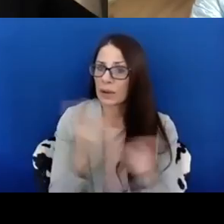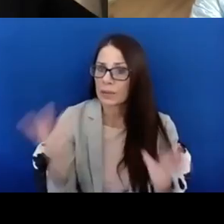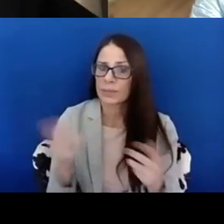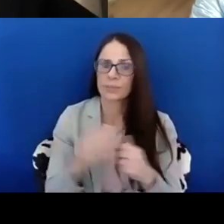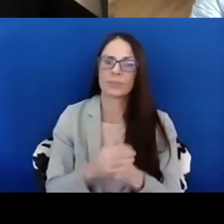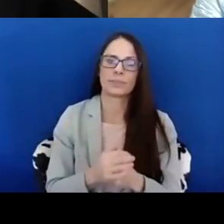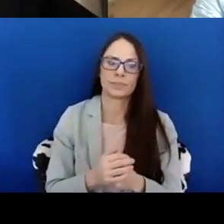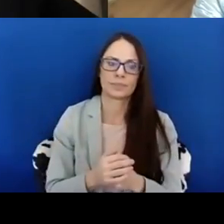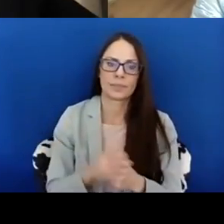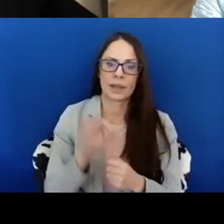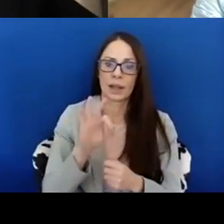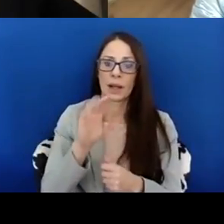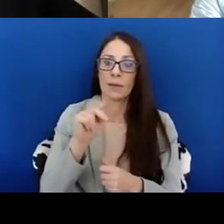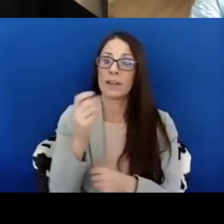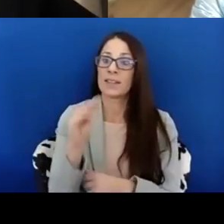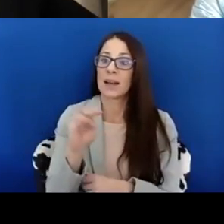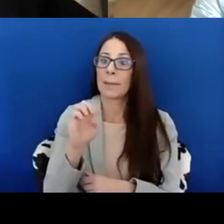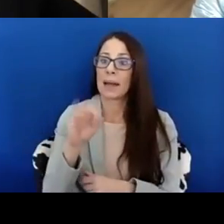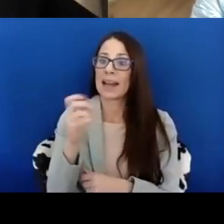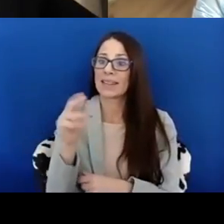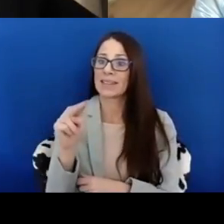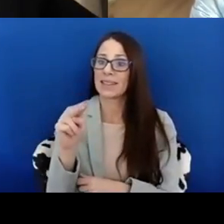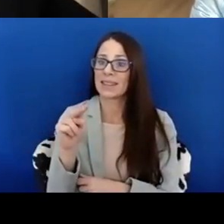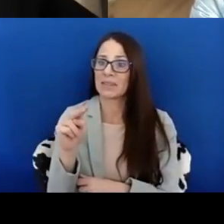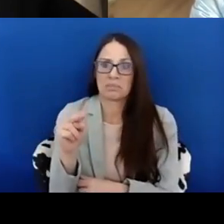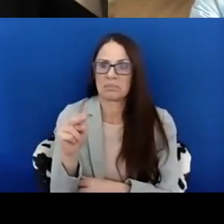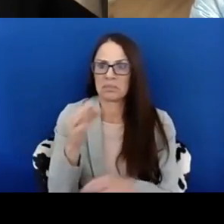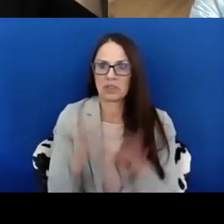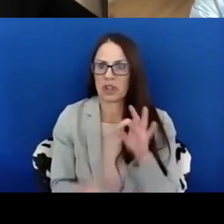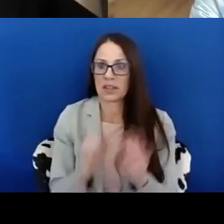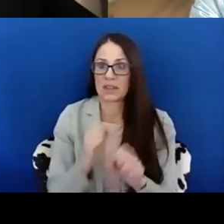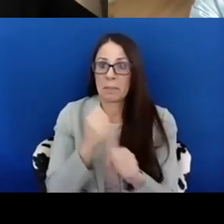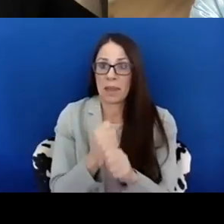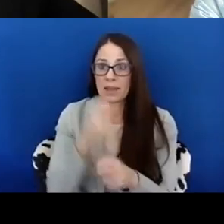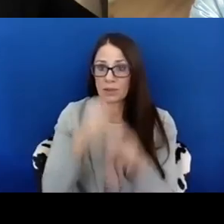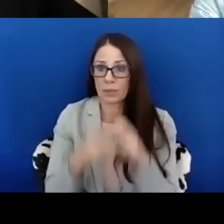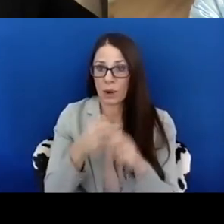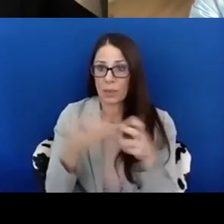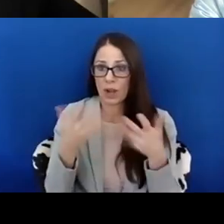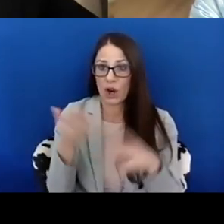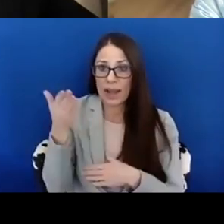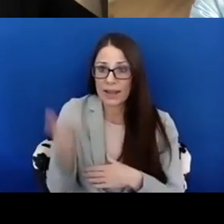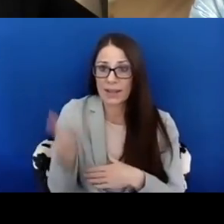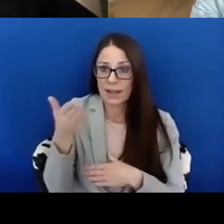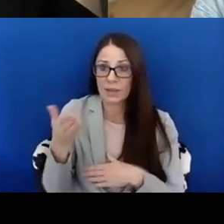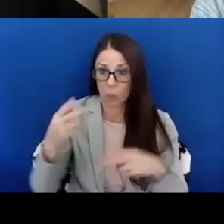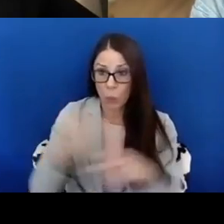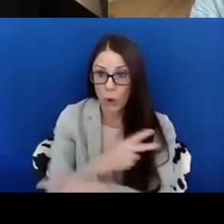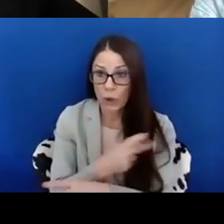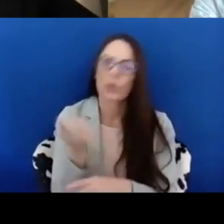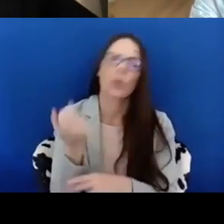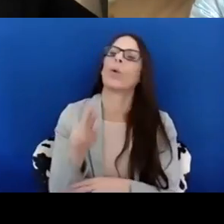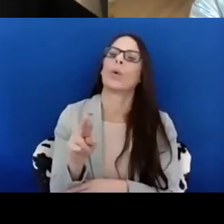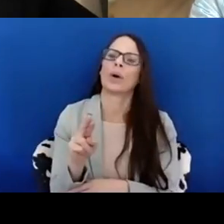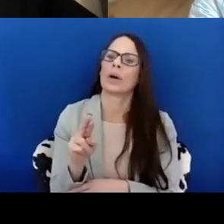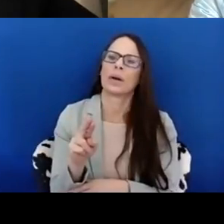if telemedicine just makes a problem that already exists much worse, potentially, or whether it